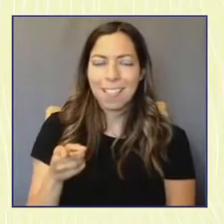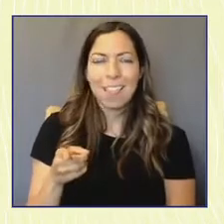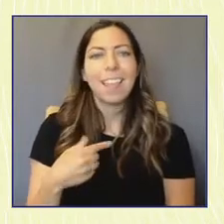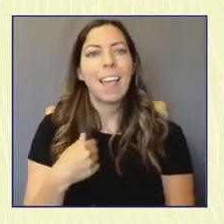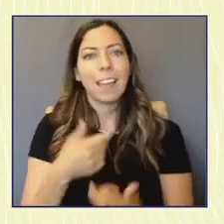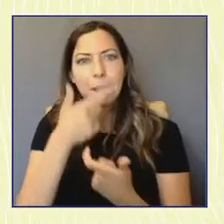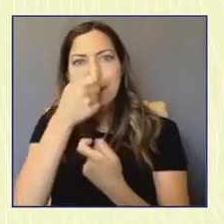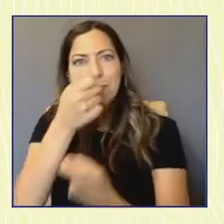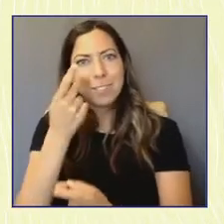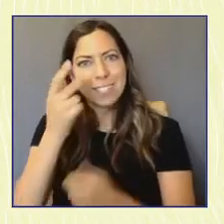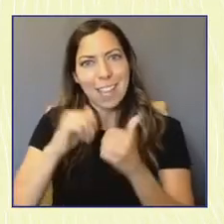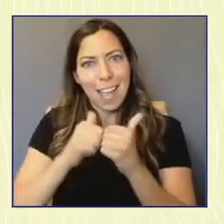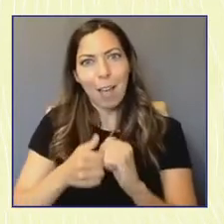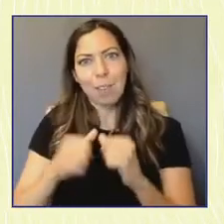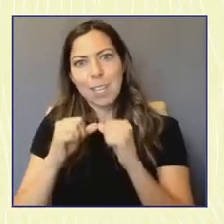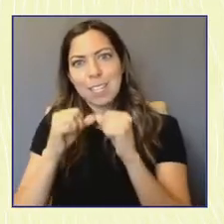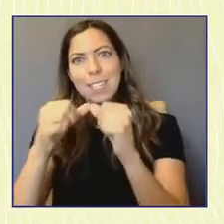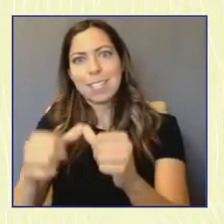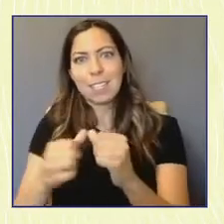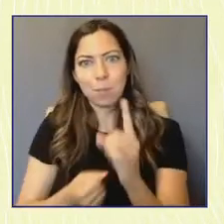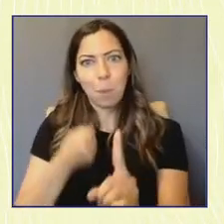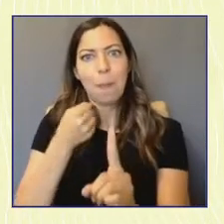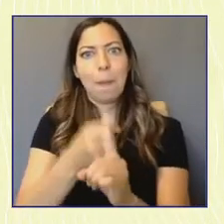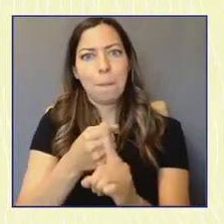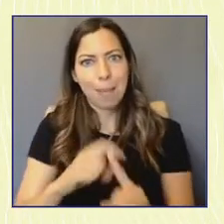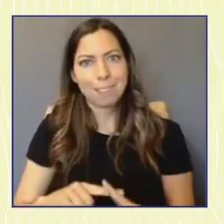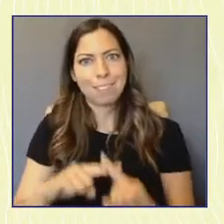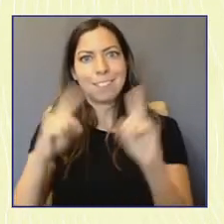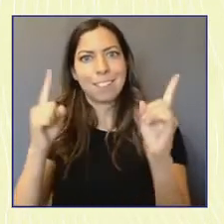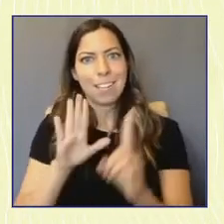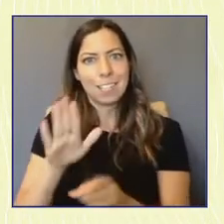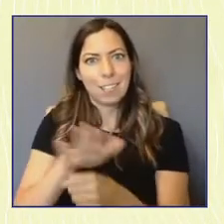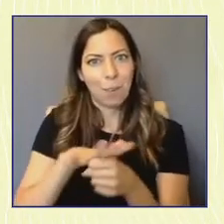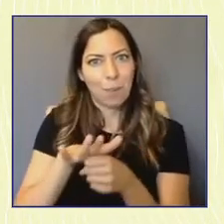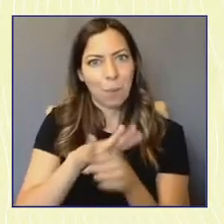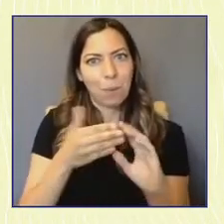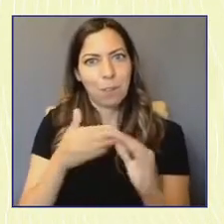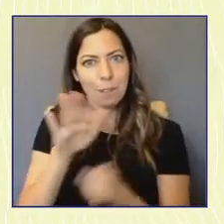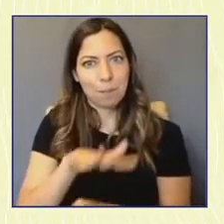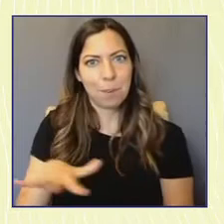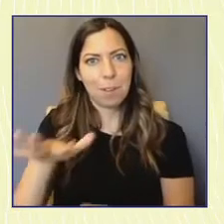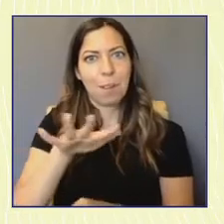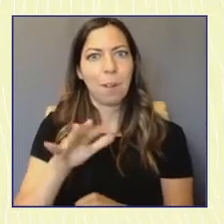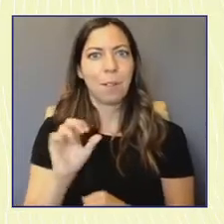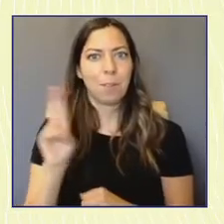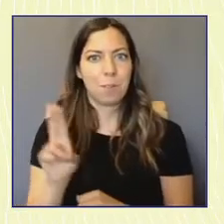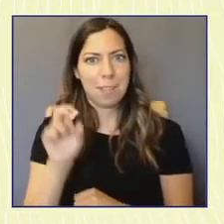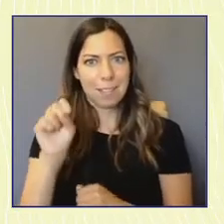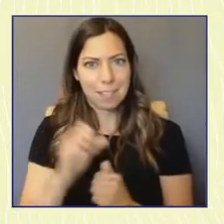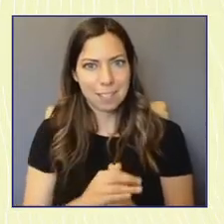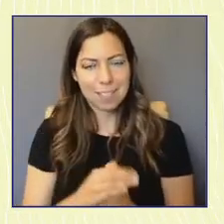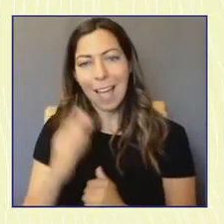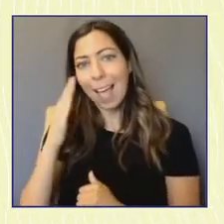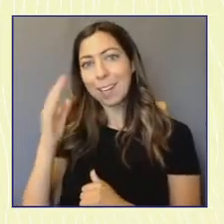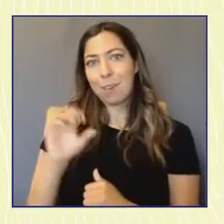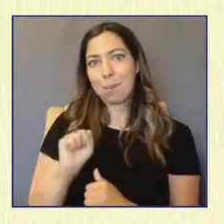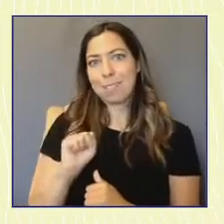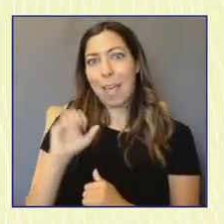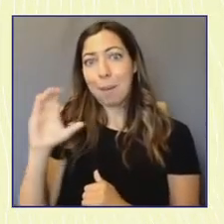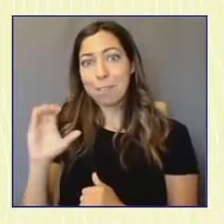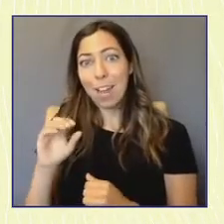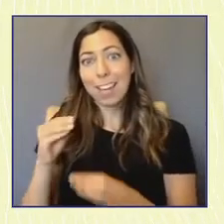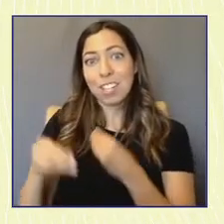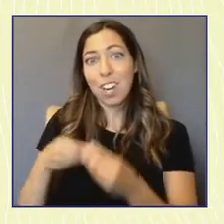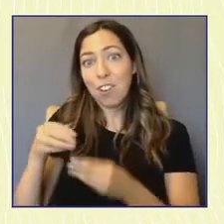of imparting and impacting change in their local communities across this country I know the Snapchat generation is just getting started.